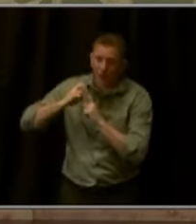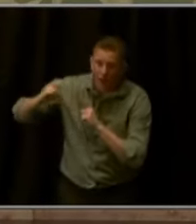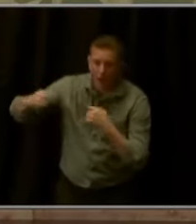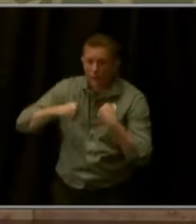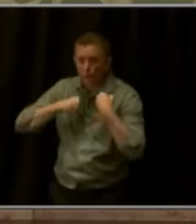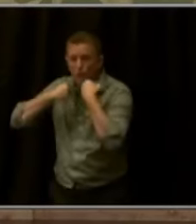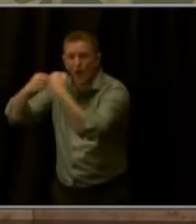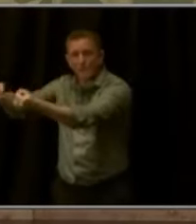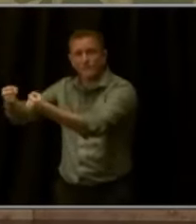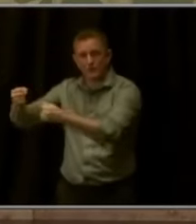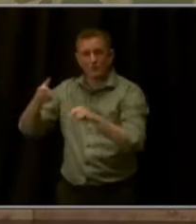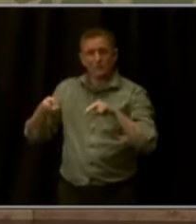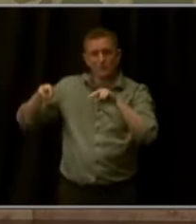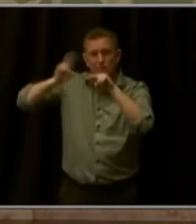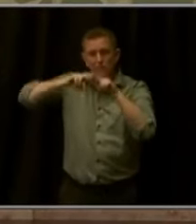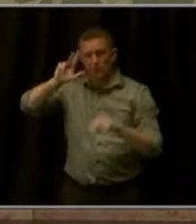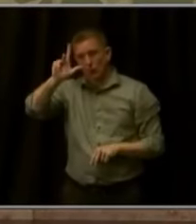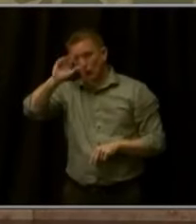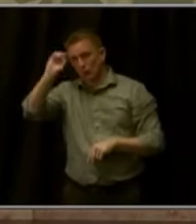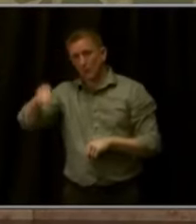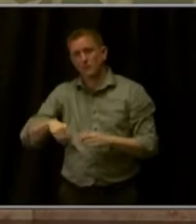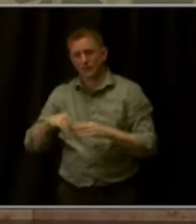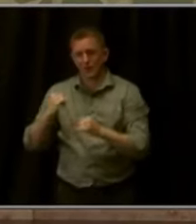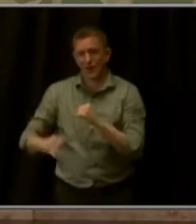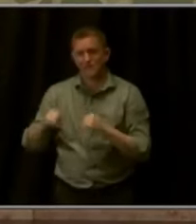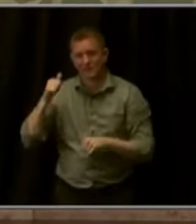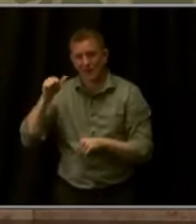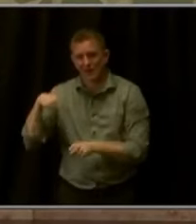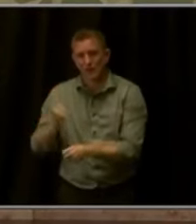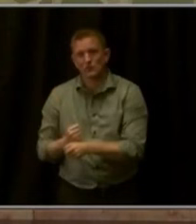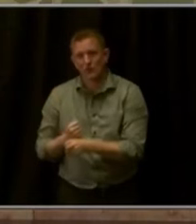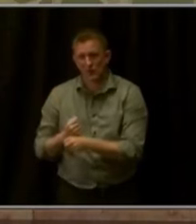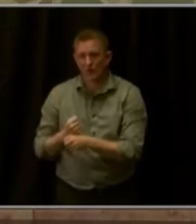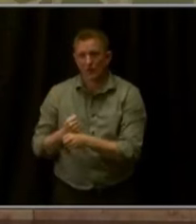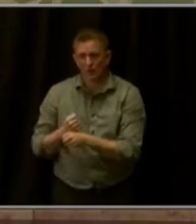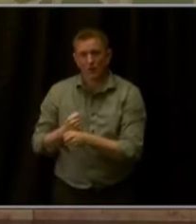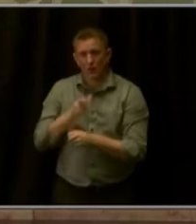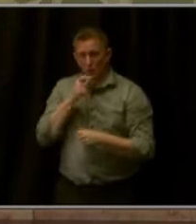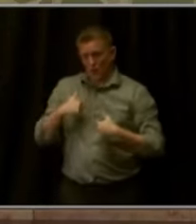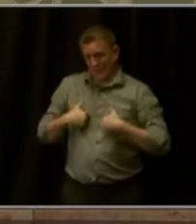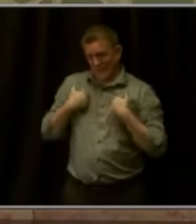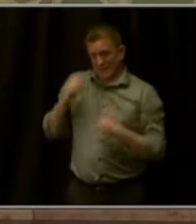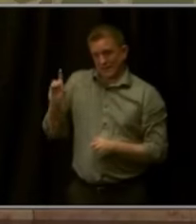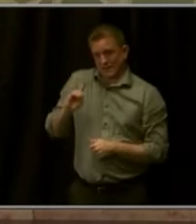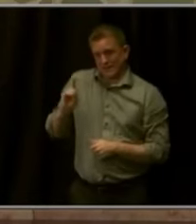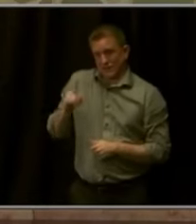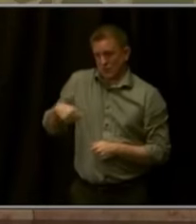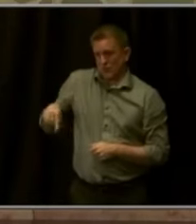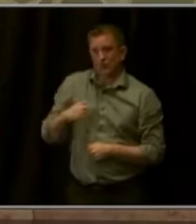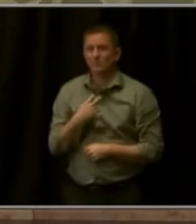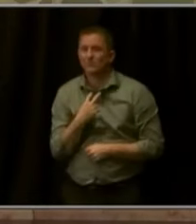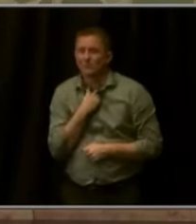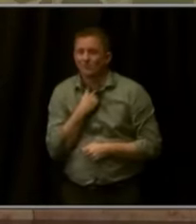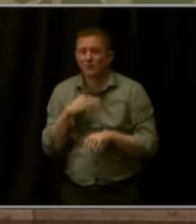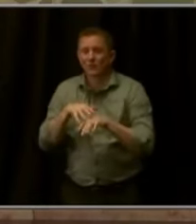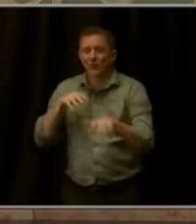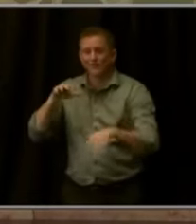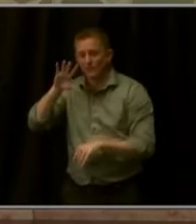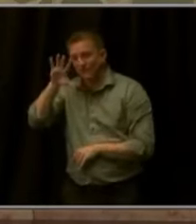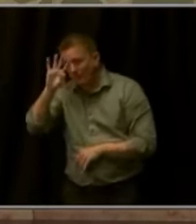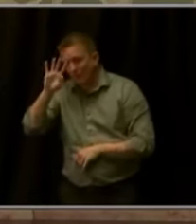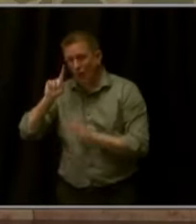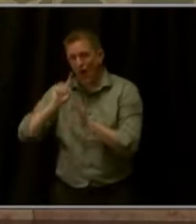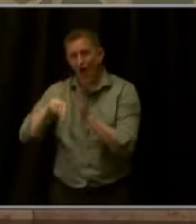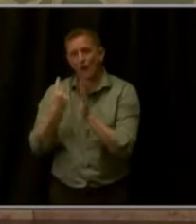recent data shows that commuters in Denver were stuck in traffic for an average of 54 hours a year. That's more than an entire work week